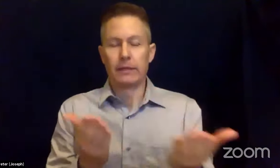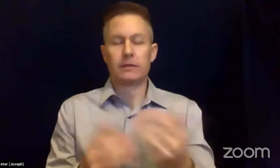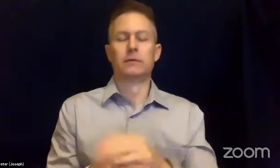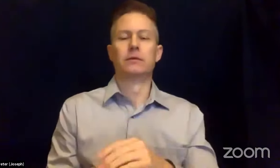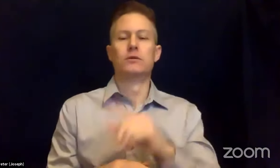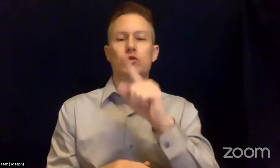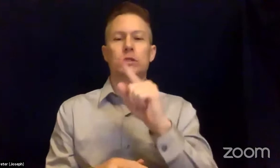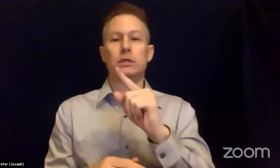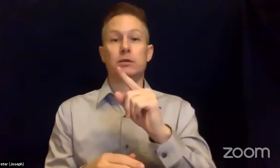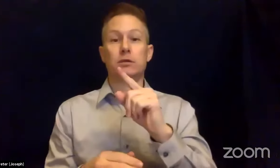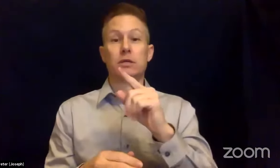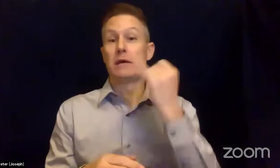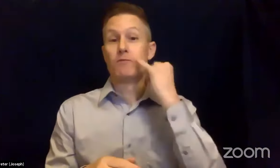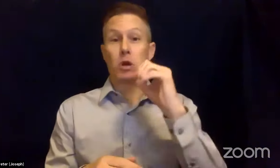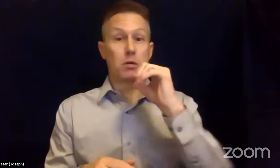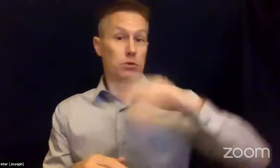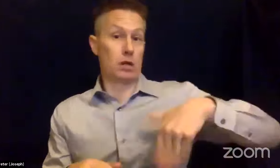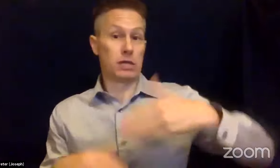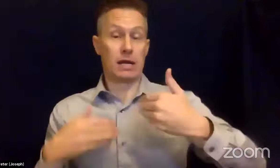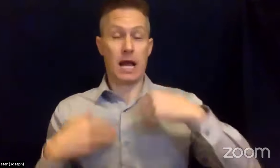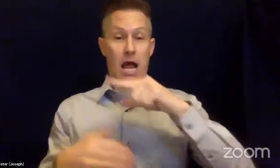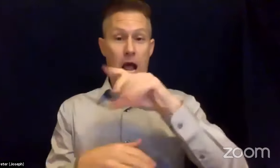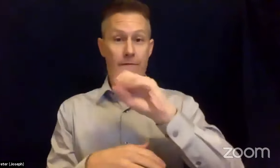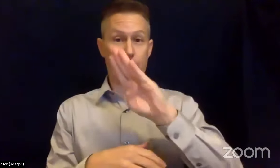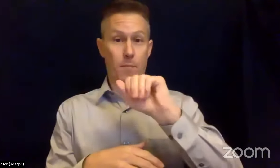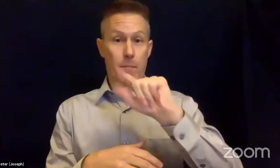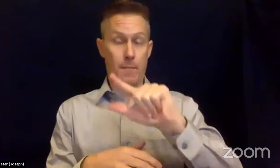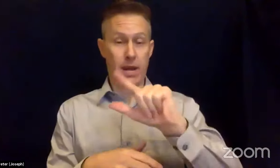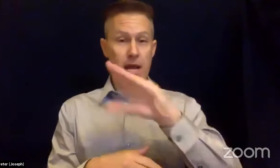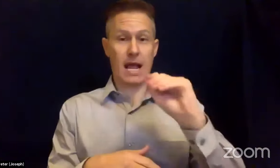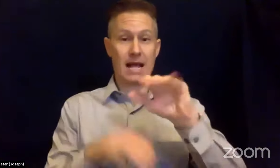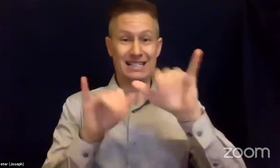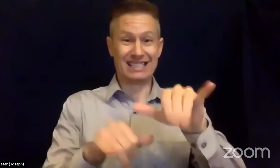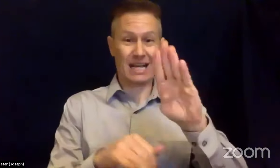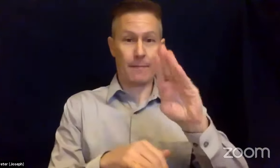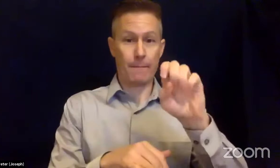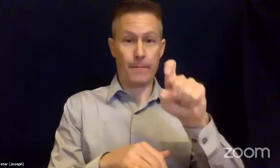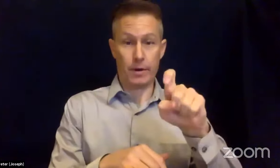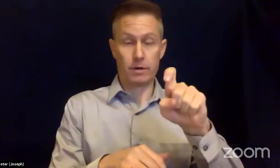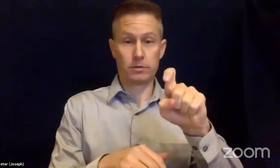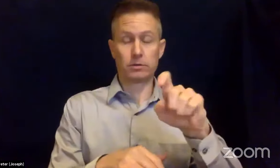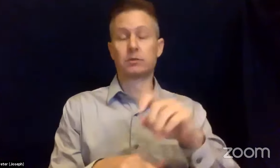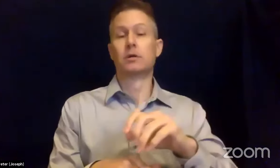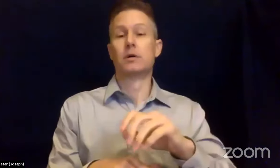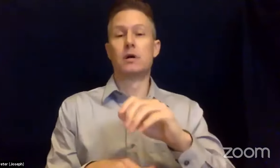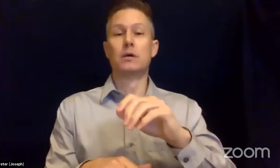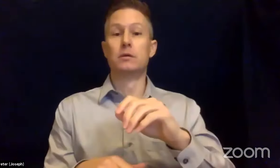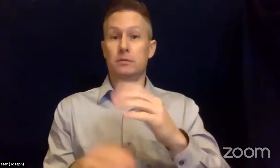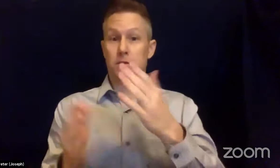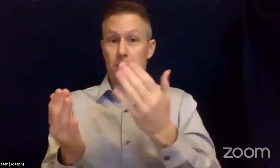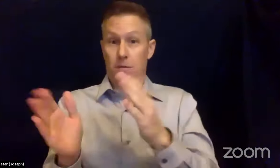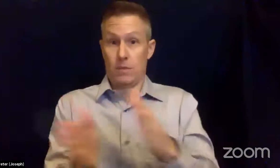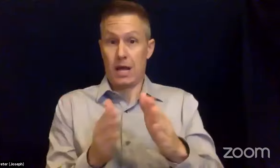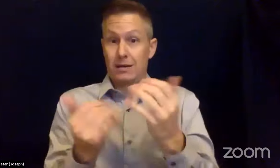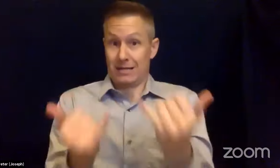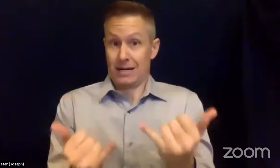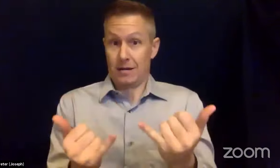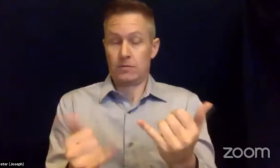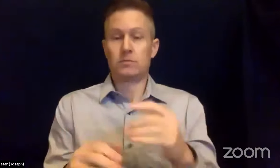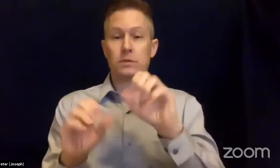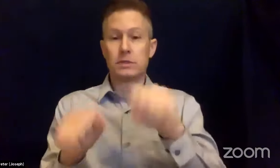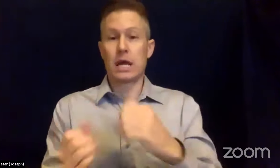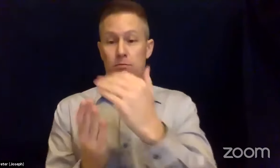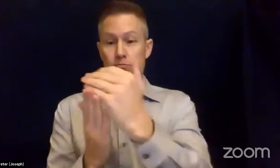You can find go bag and stay box lists on our website at earthquake.ca